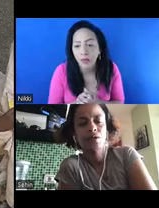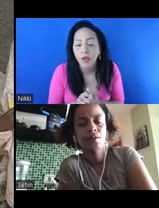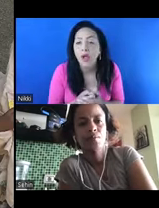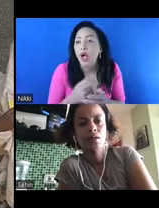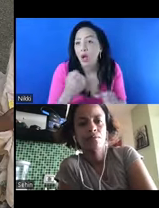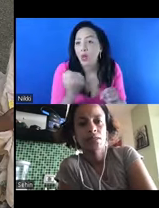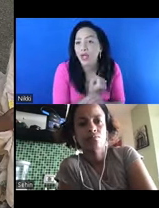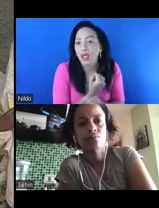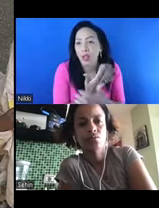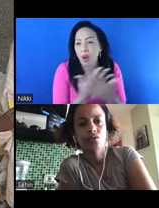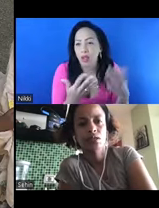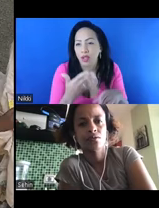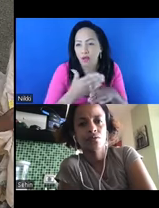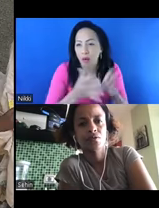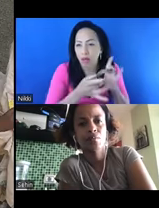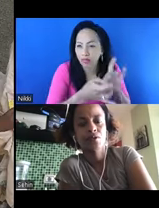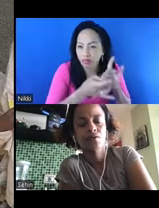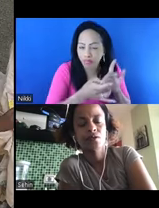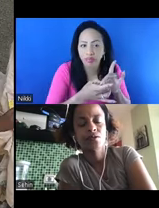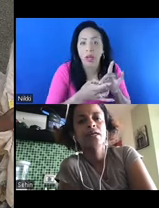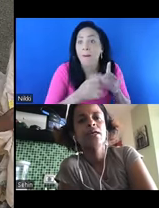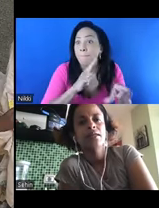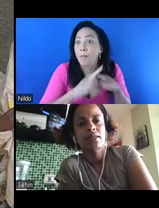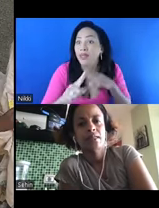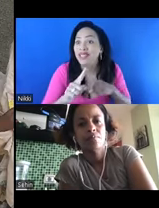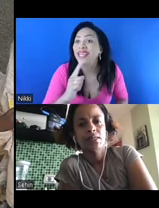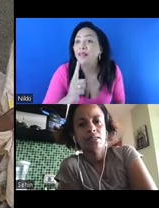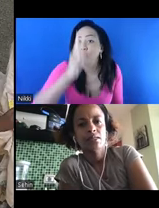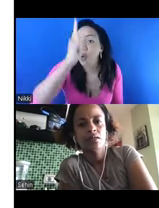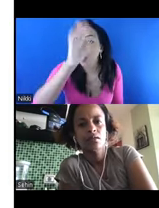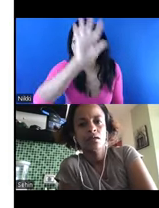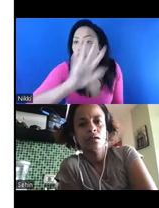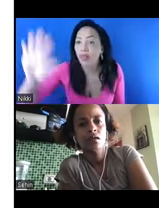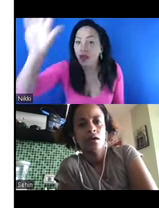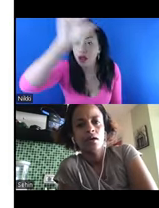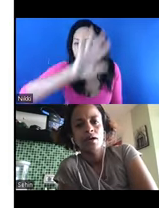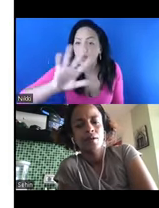do. This is mostly in the northern part of the country. Next slide, please, Elsa.